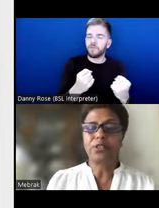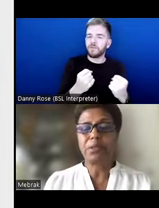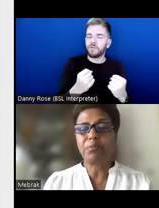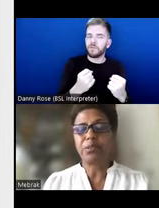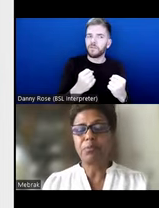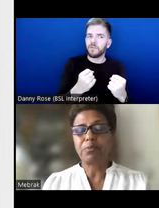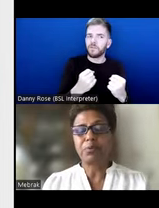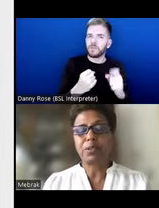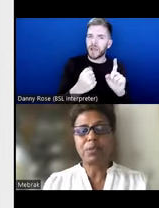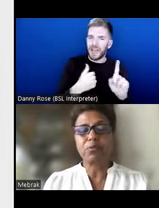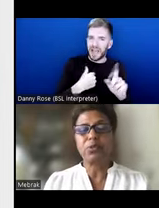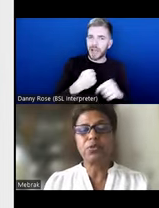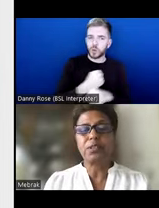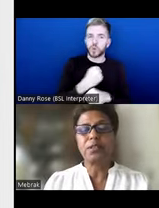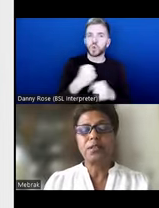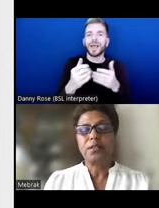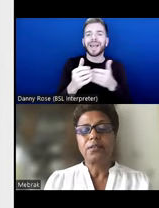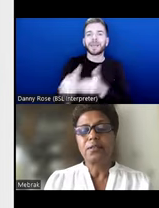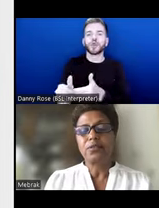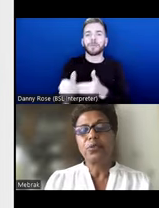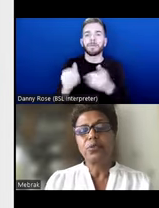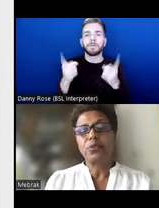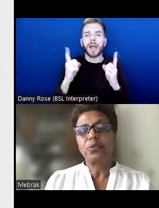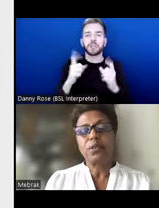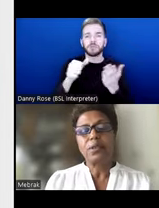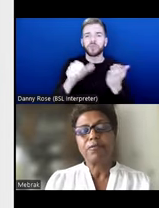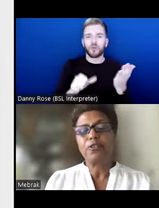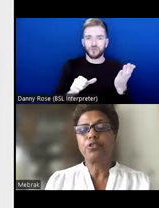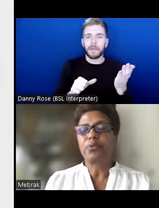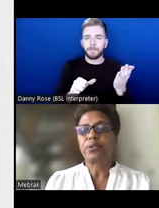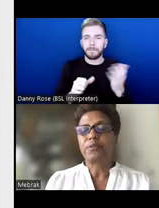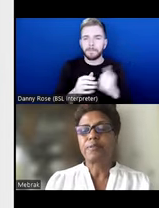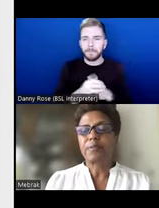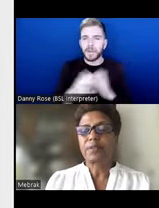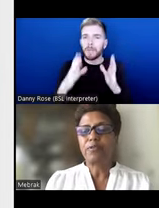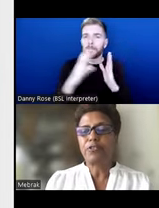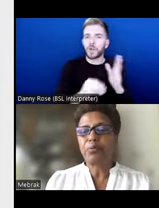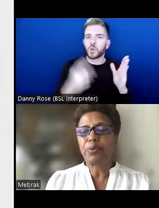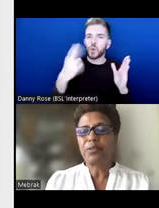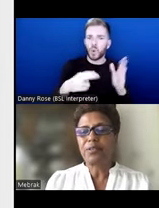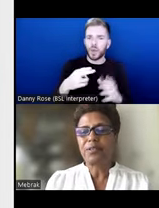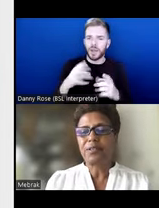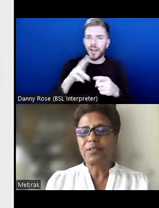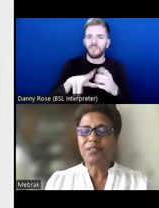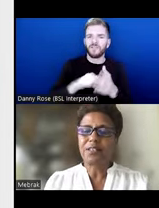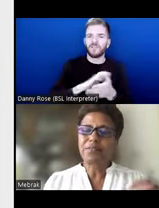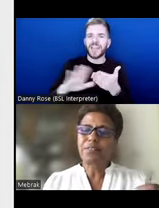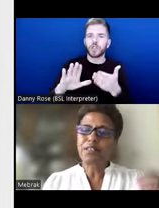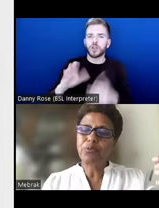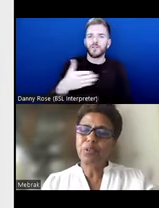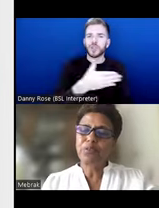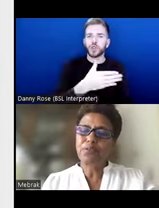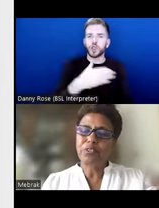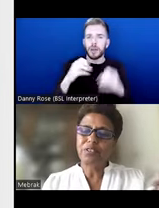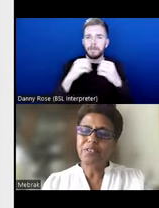do leadership and management program, and we use the, the model called fishbone. The fishbone is, if